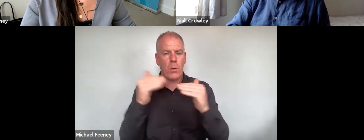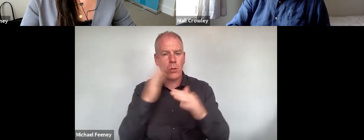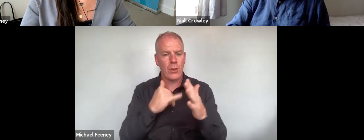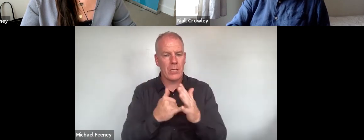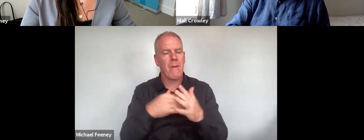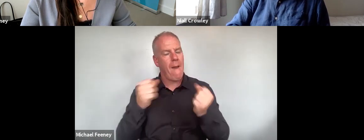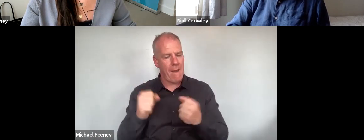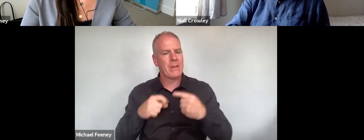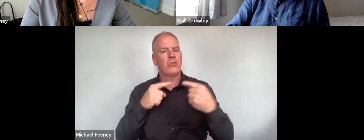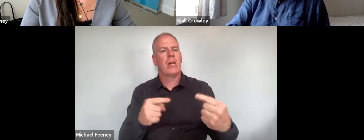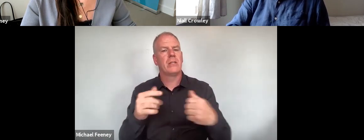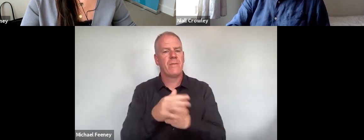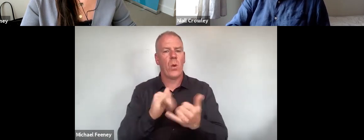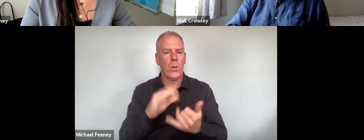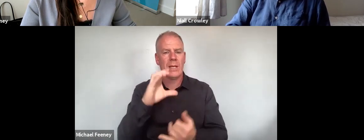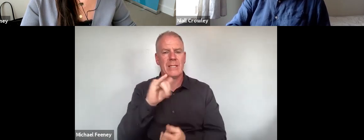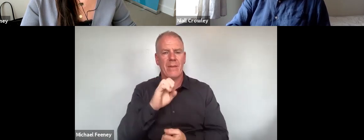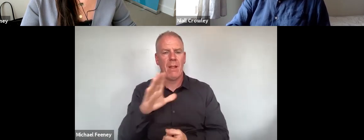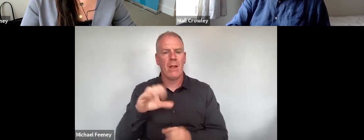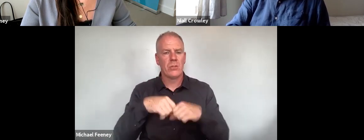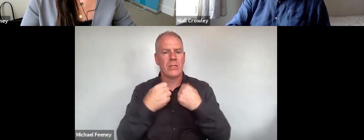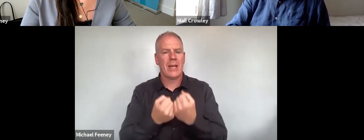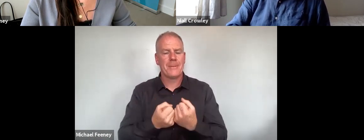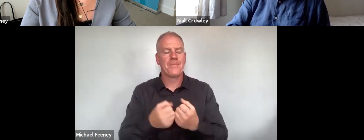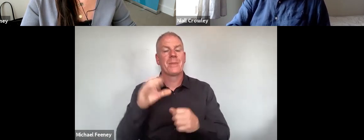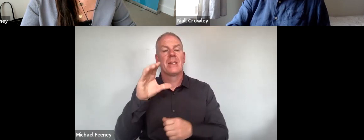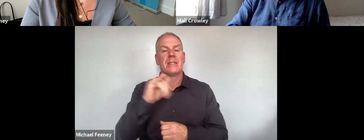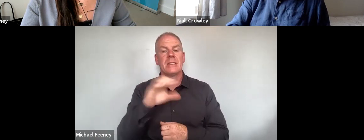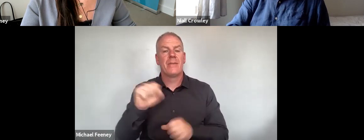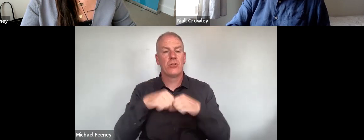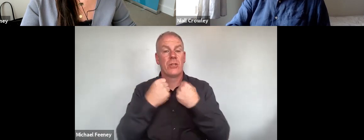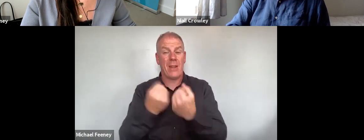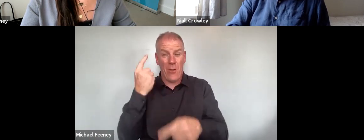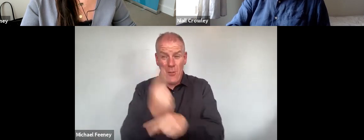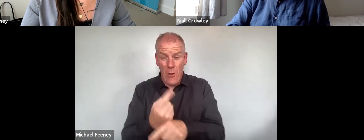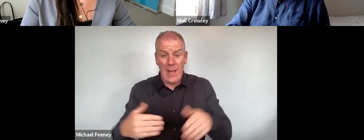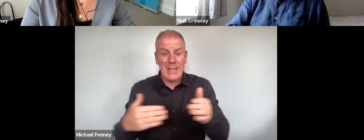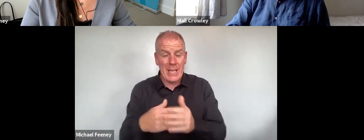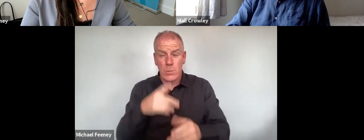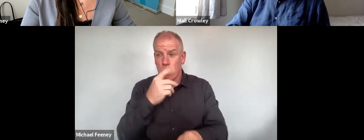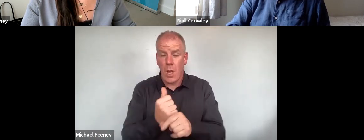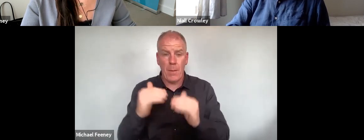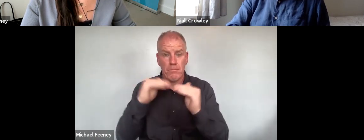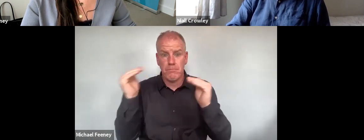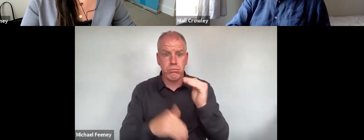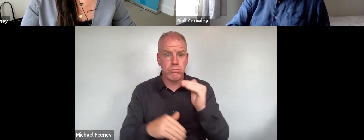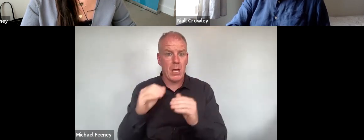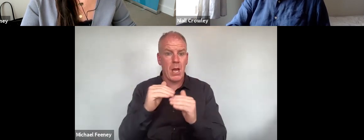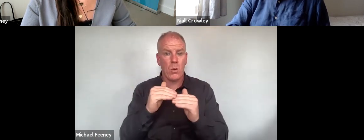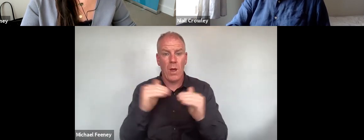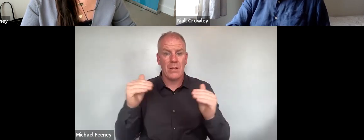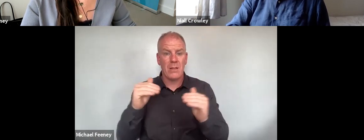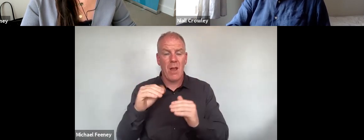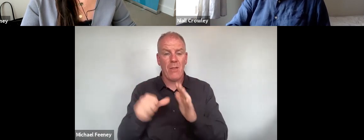specific challenges to civil society. Civil society came into its own in this regard with the demise of the equality authority in